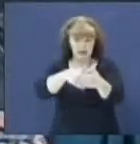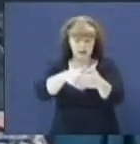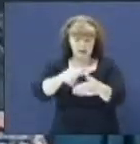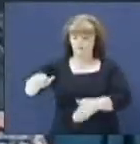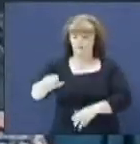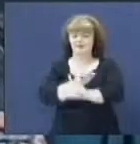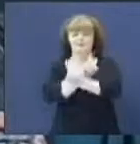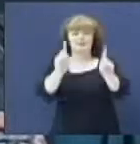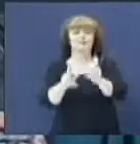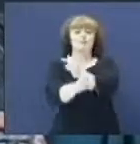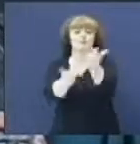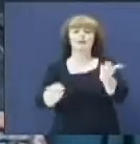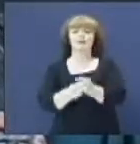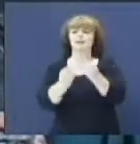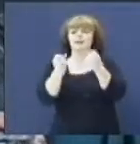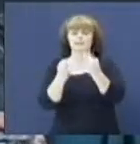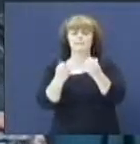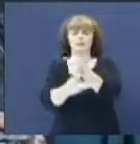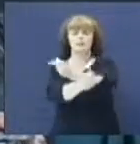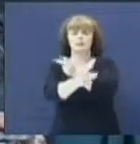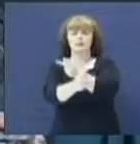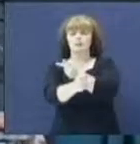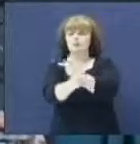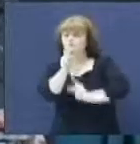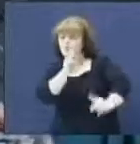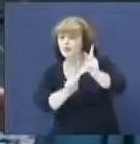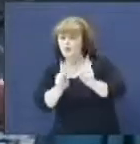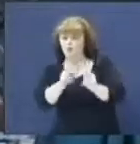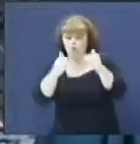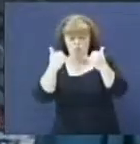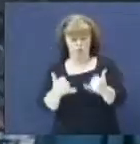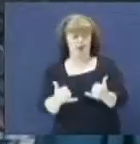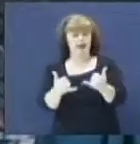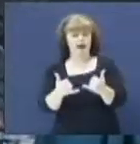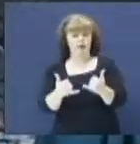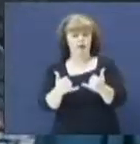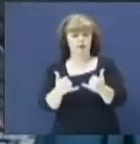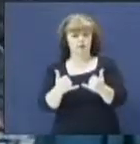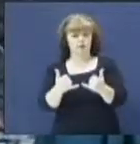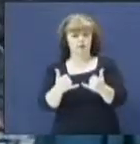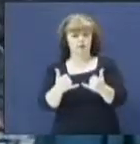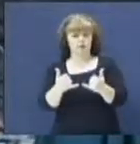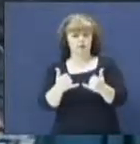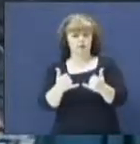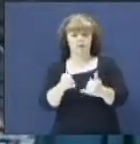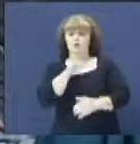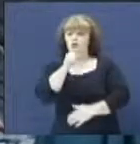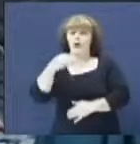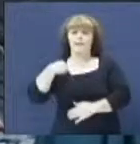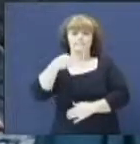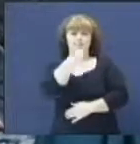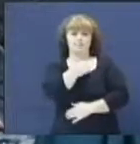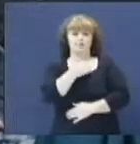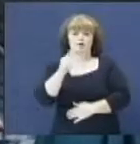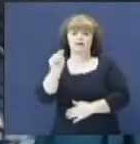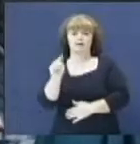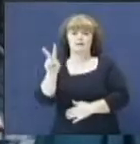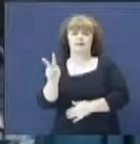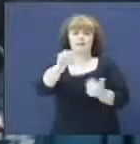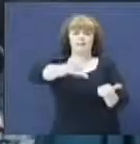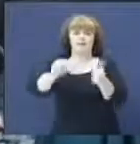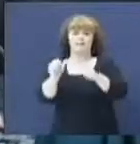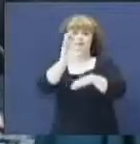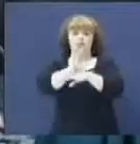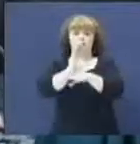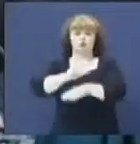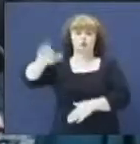places. How many do we have in here tonight, right now, in here right now, that you're not a member of Taze Valley Baptist